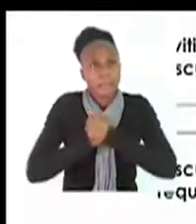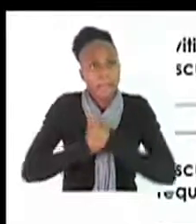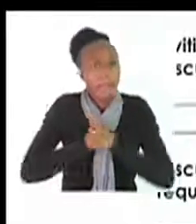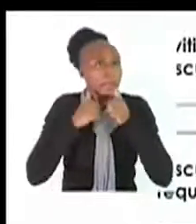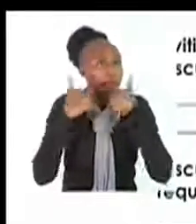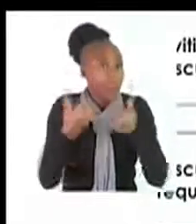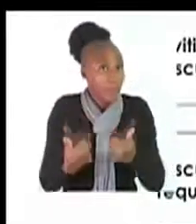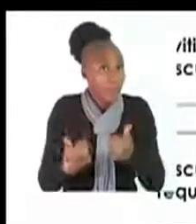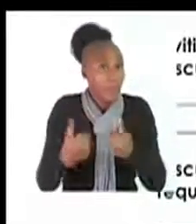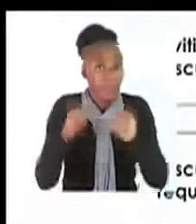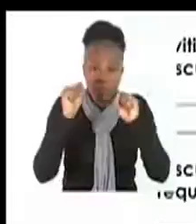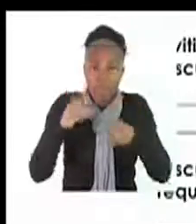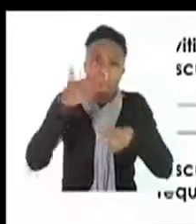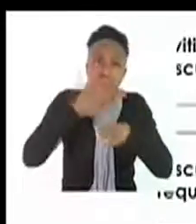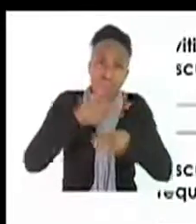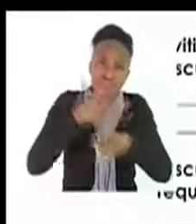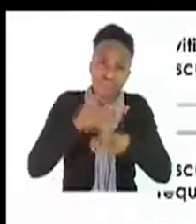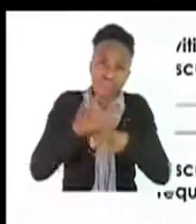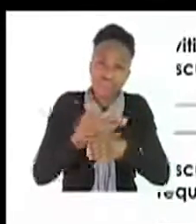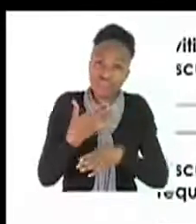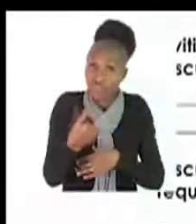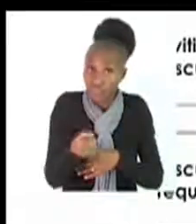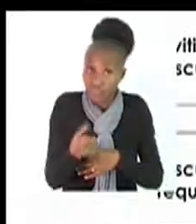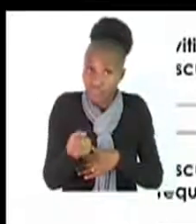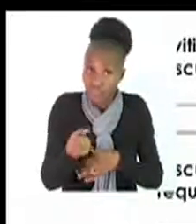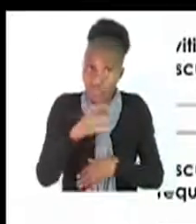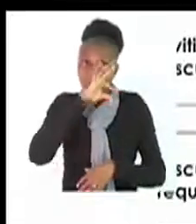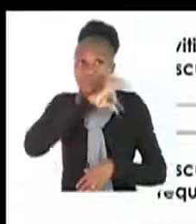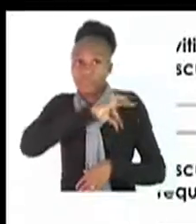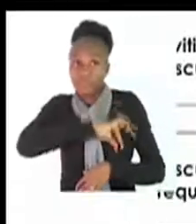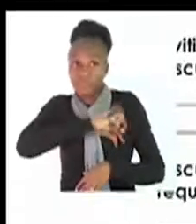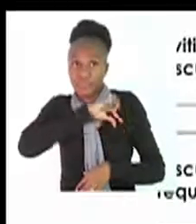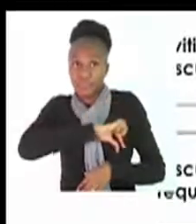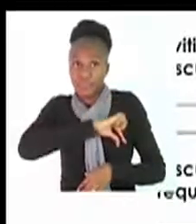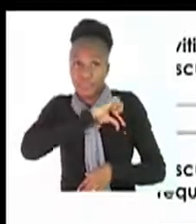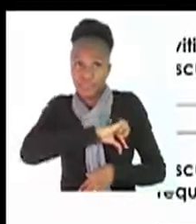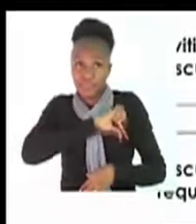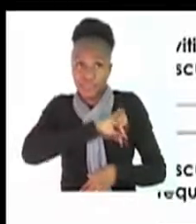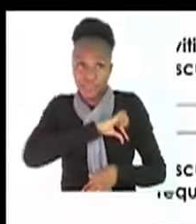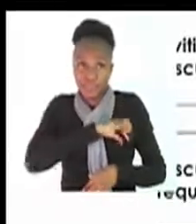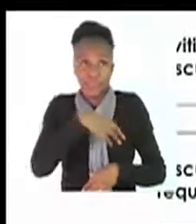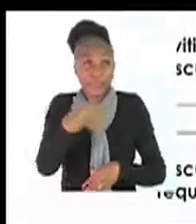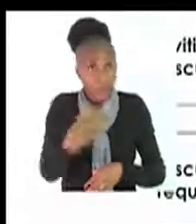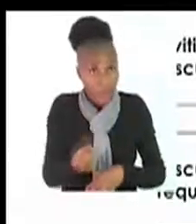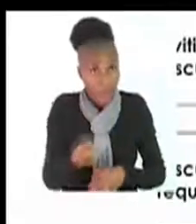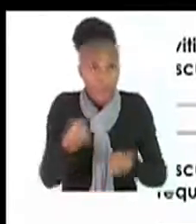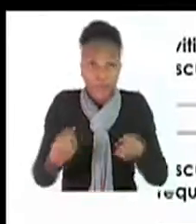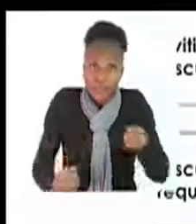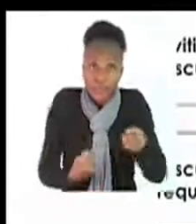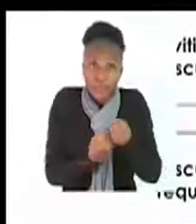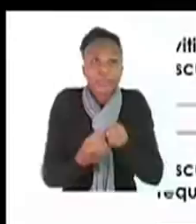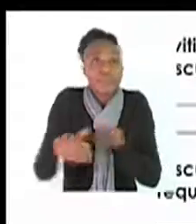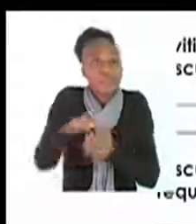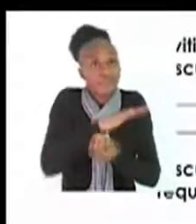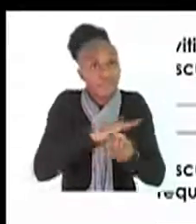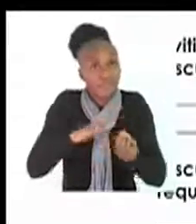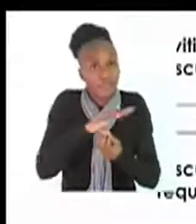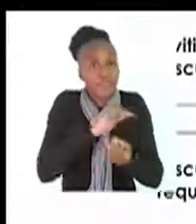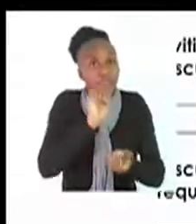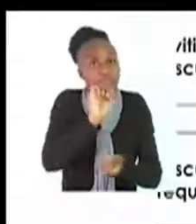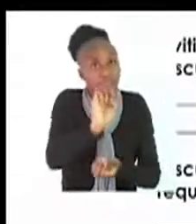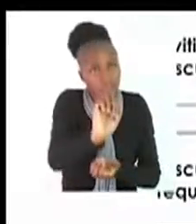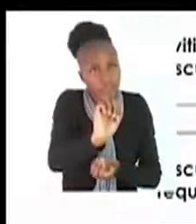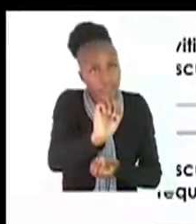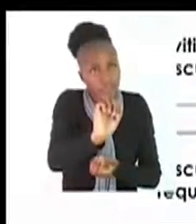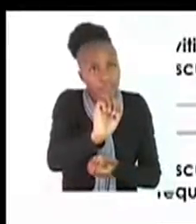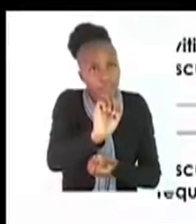must be able to have a job, and then you get an income so that you can be able to sustain your family. Now, we should